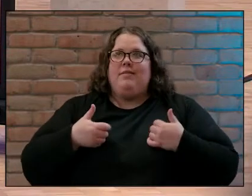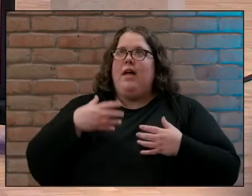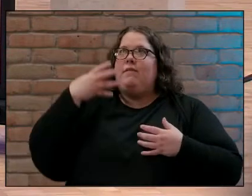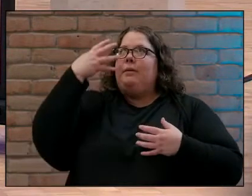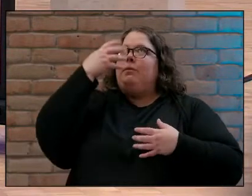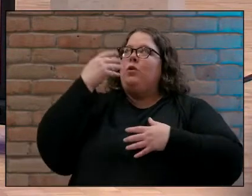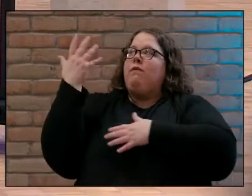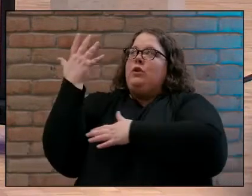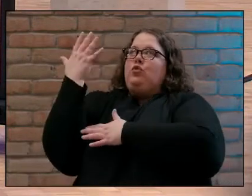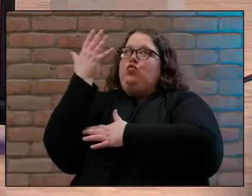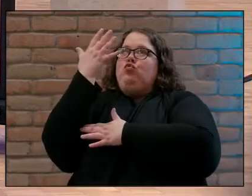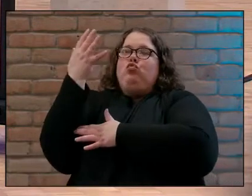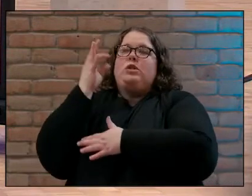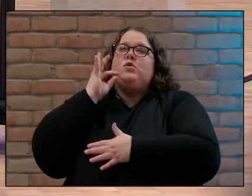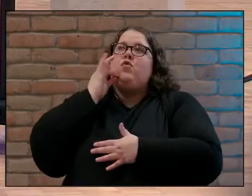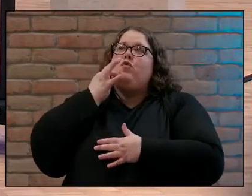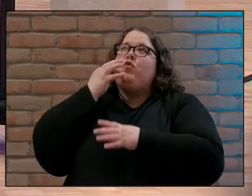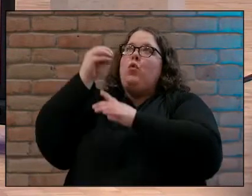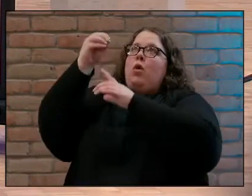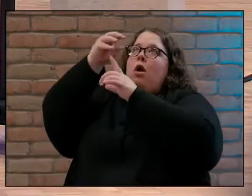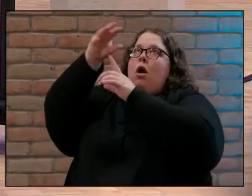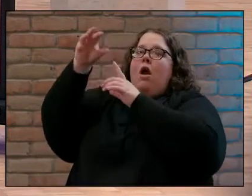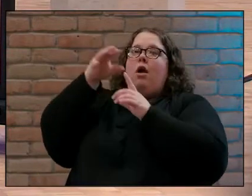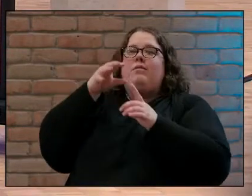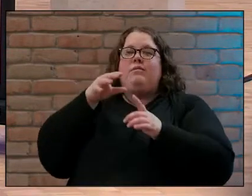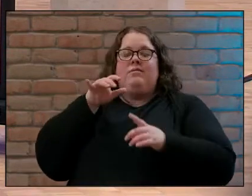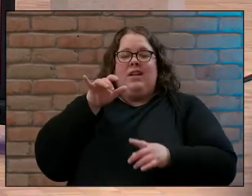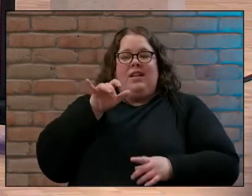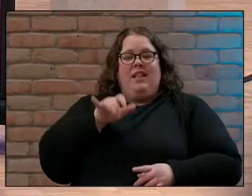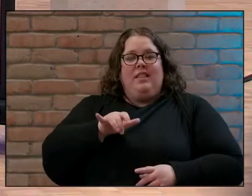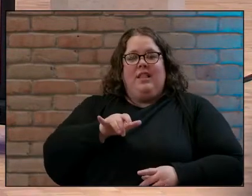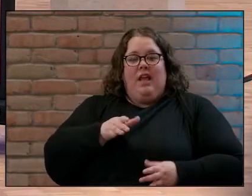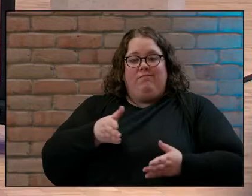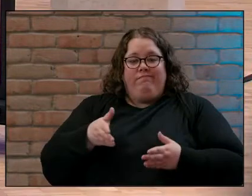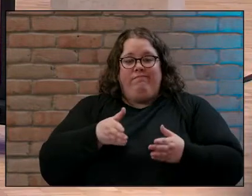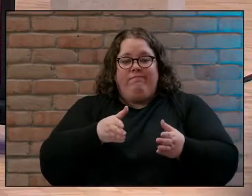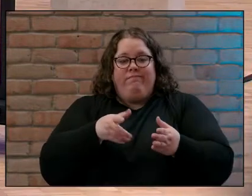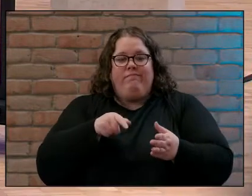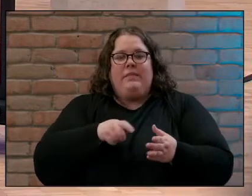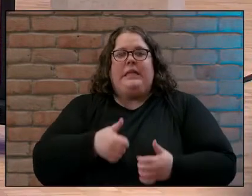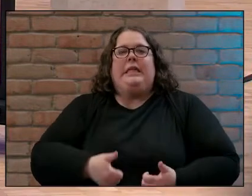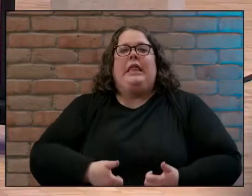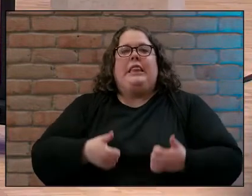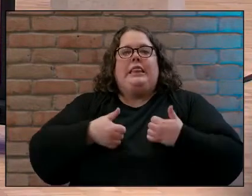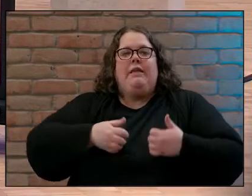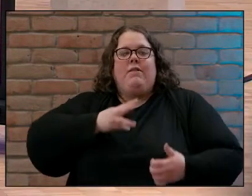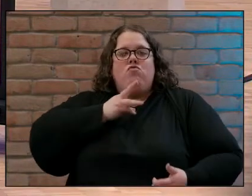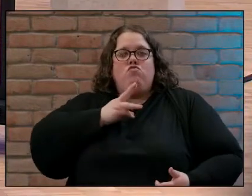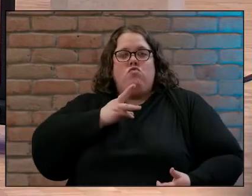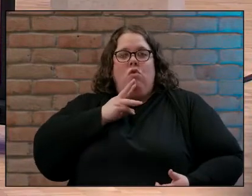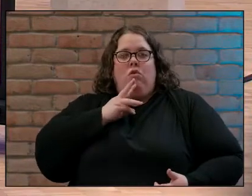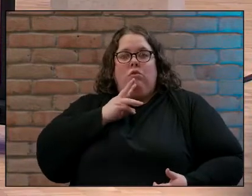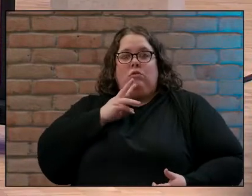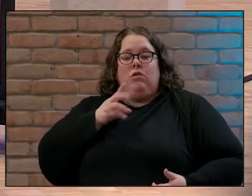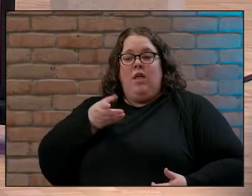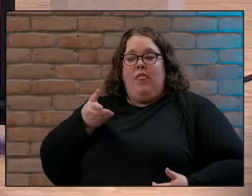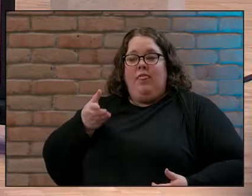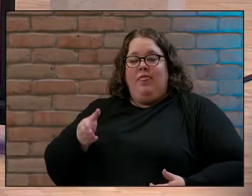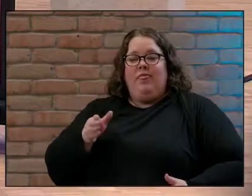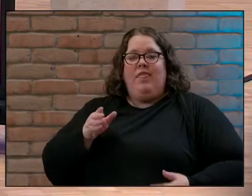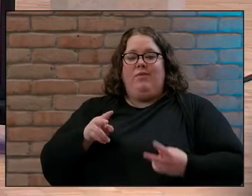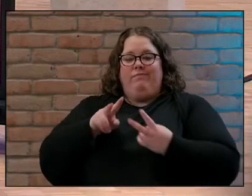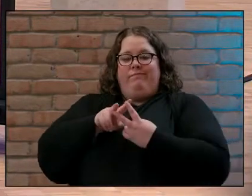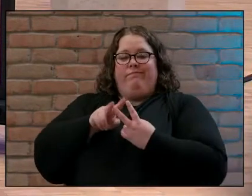all around the garden it was maybe you could say living water and in that garden Adam and Eve lived